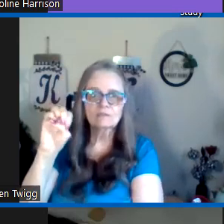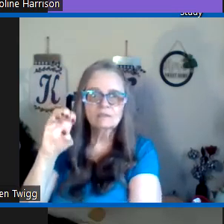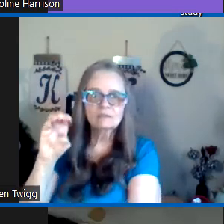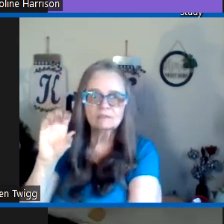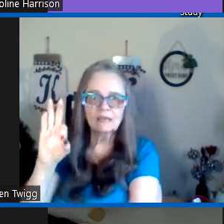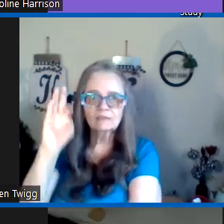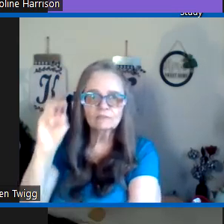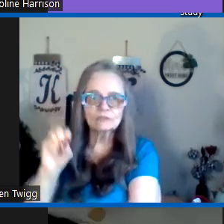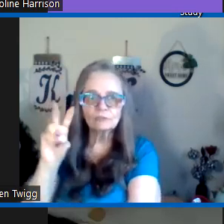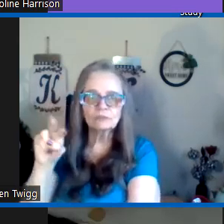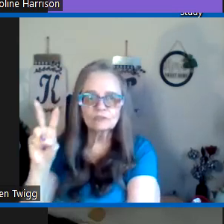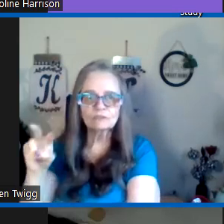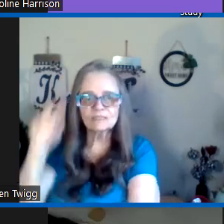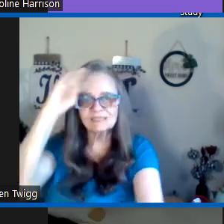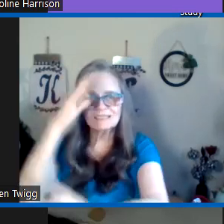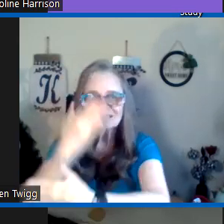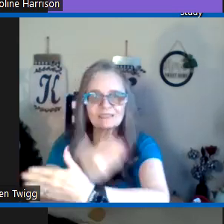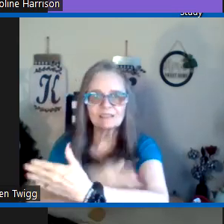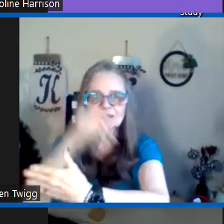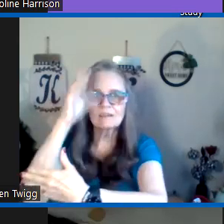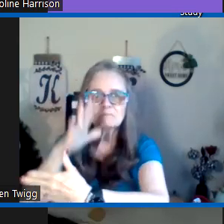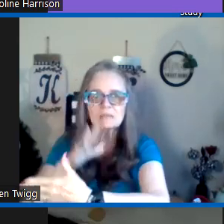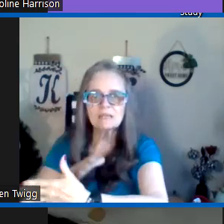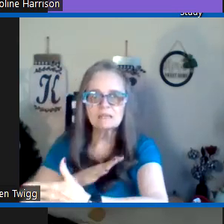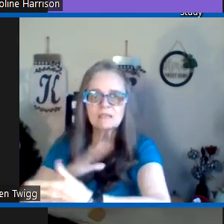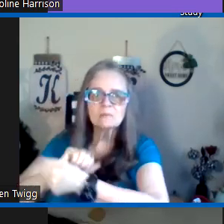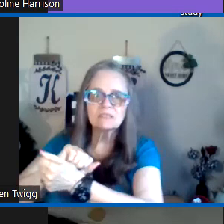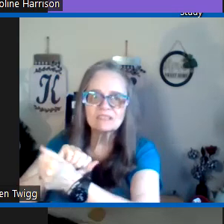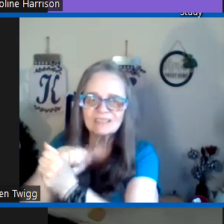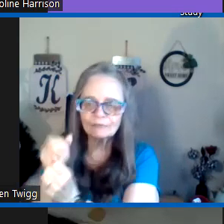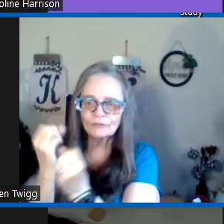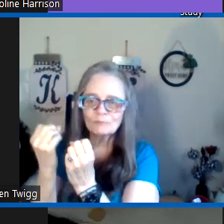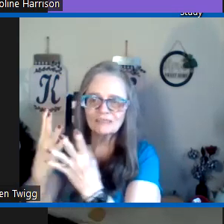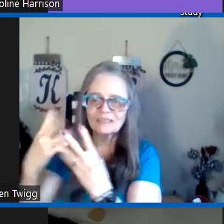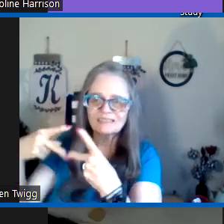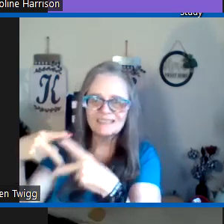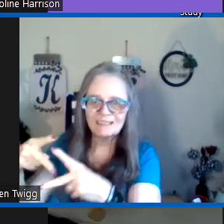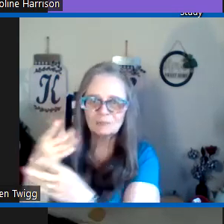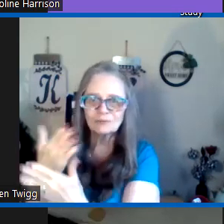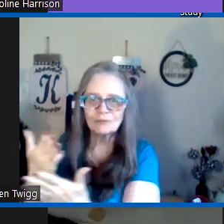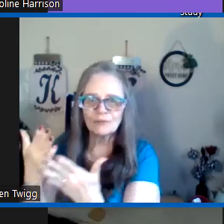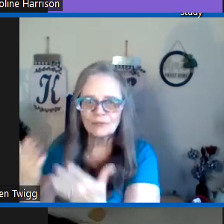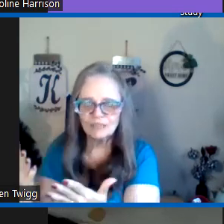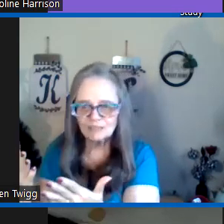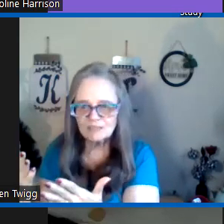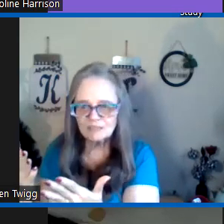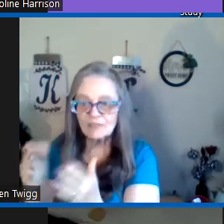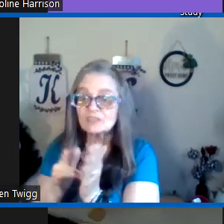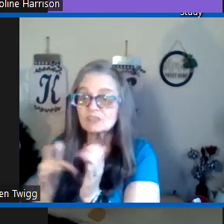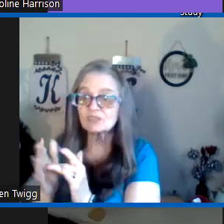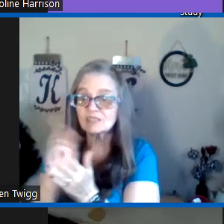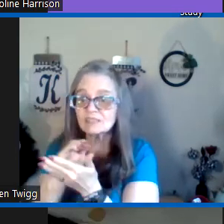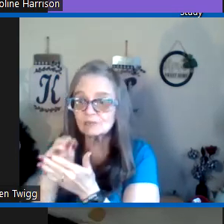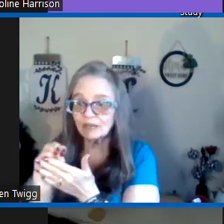9 verse 22 it says the son of man must suffer many terrible things